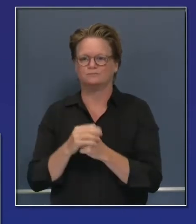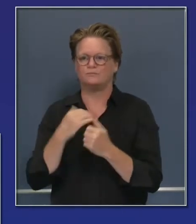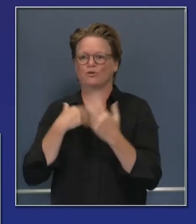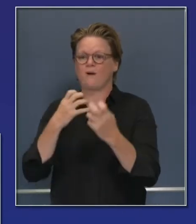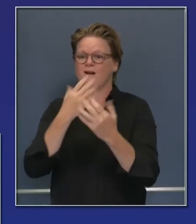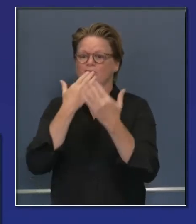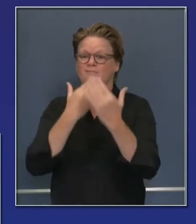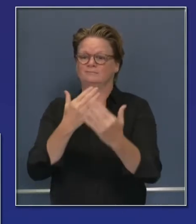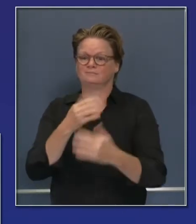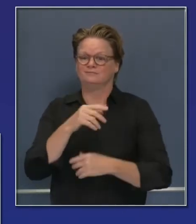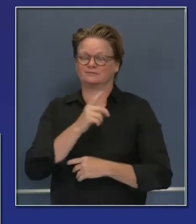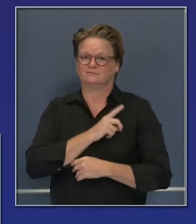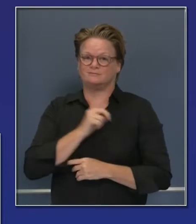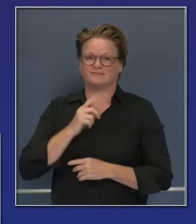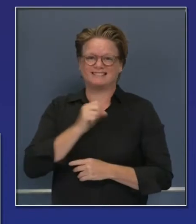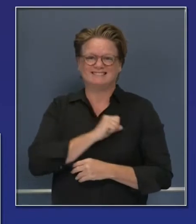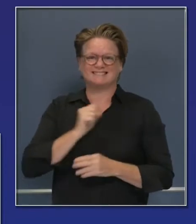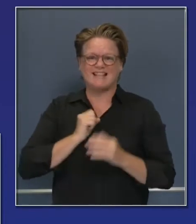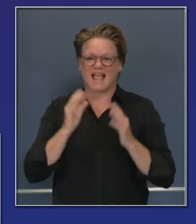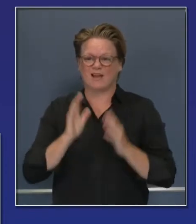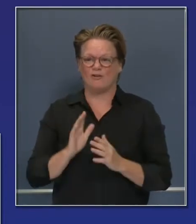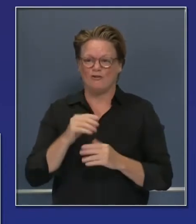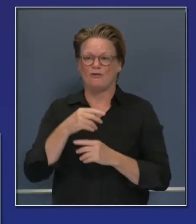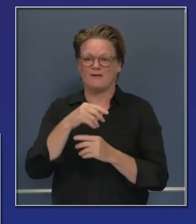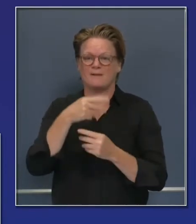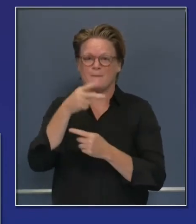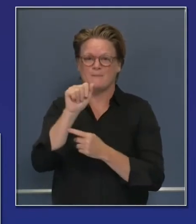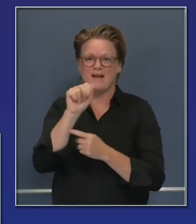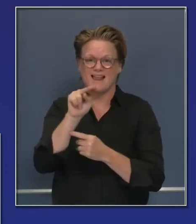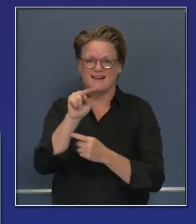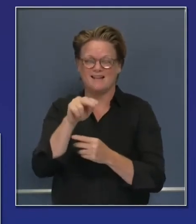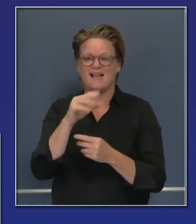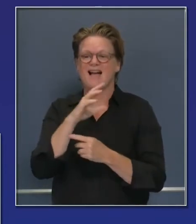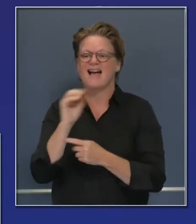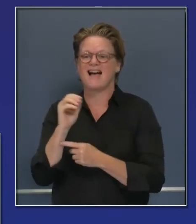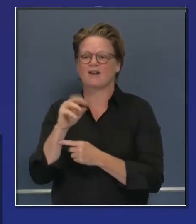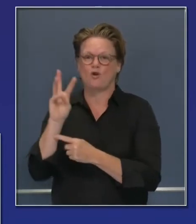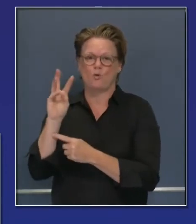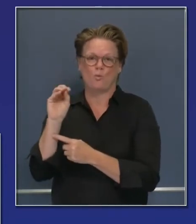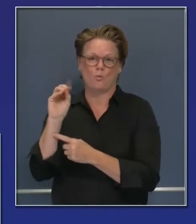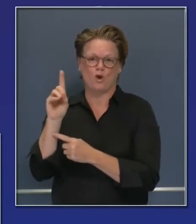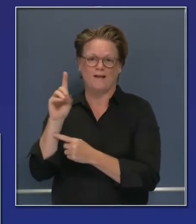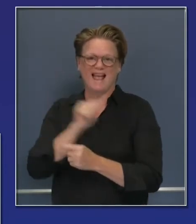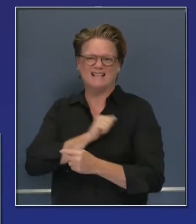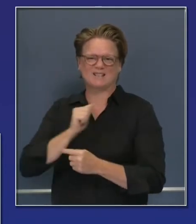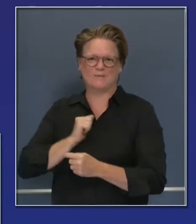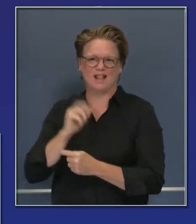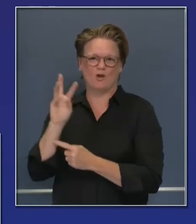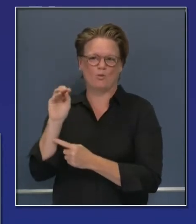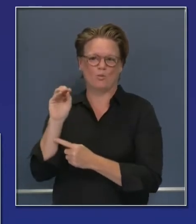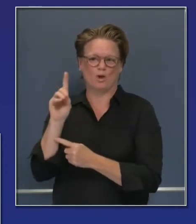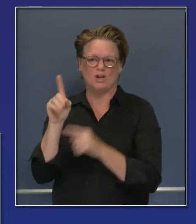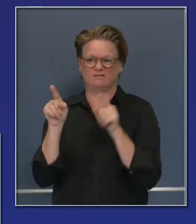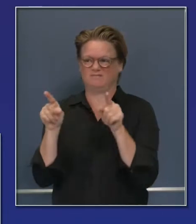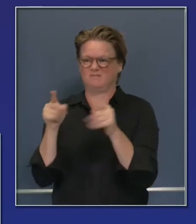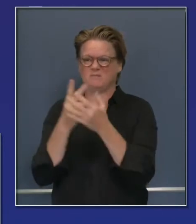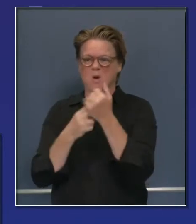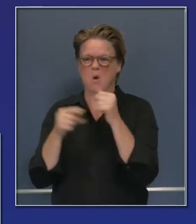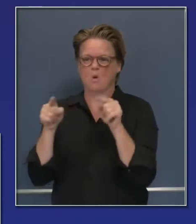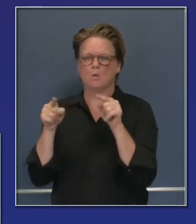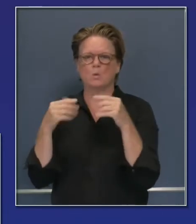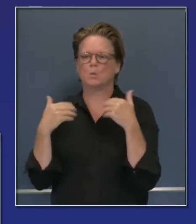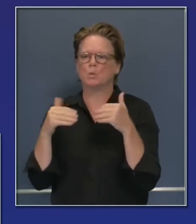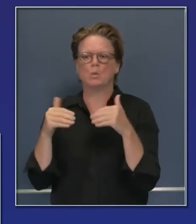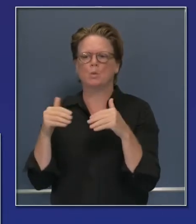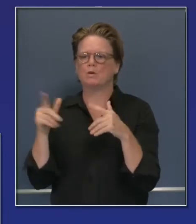and Assemblymember Wood, who's been dealing with all kinds of additional challenges, particularly these wildfires, for their leadership,